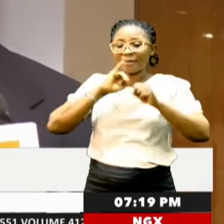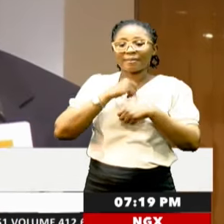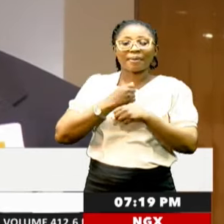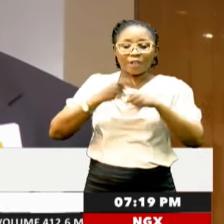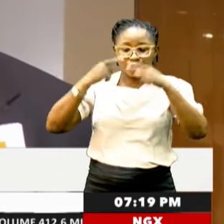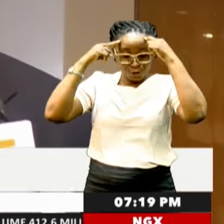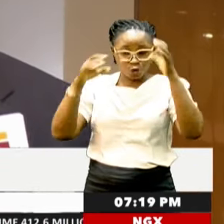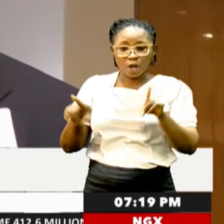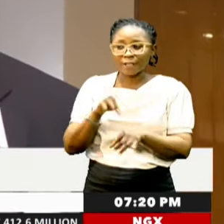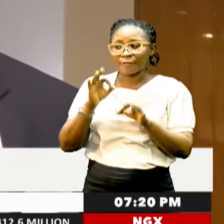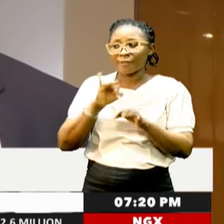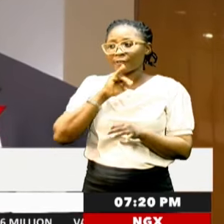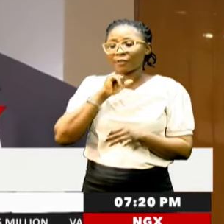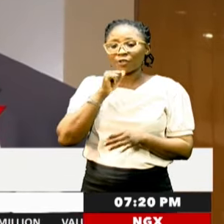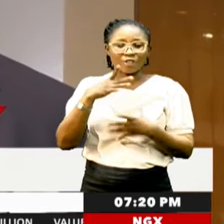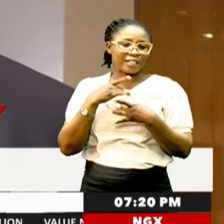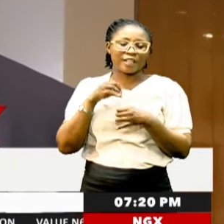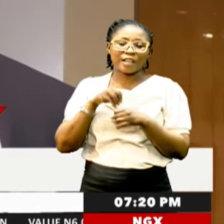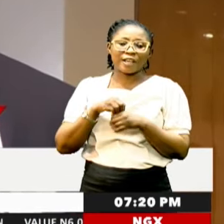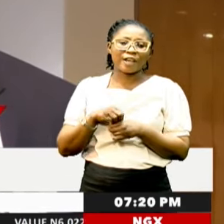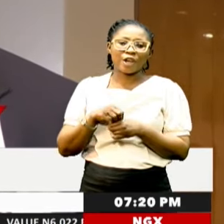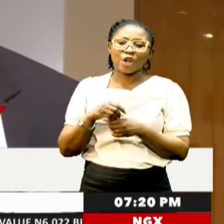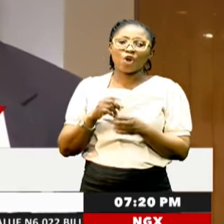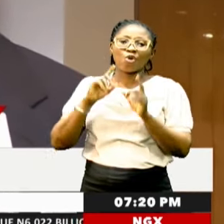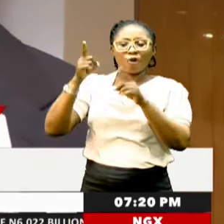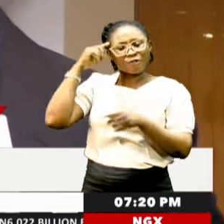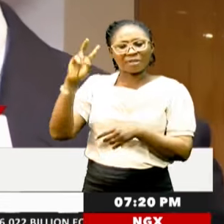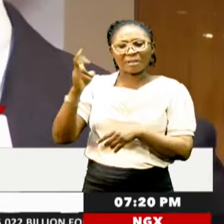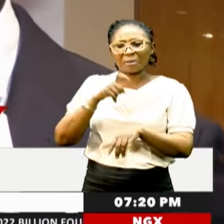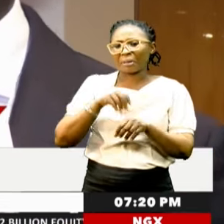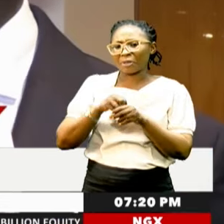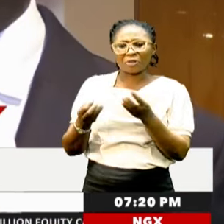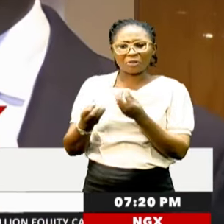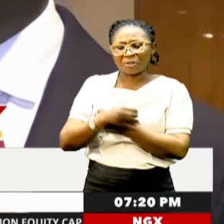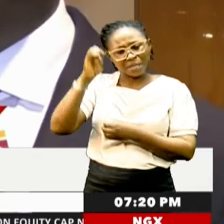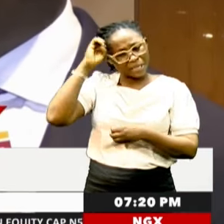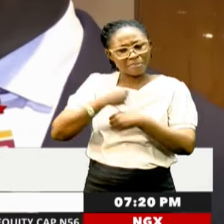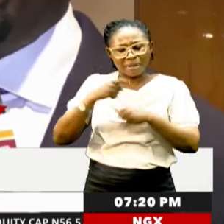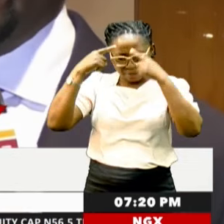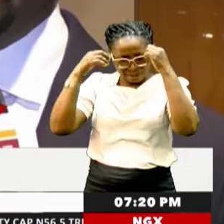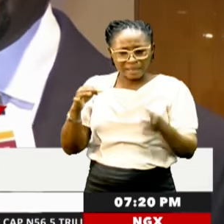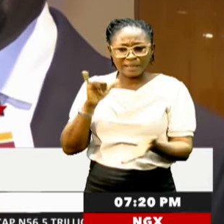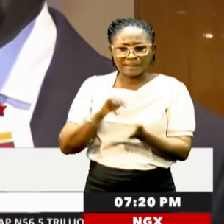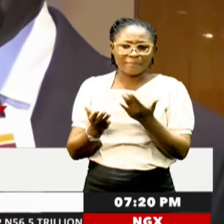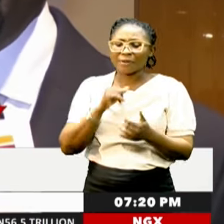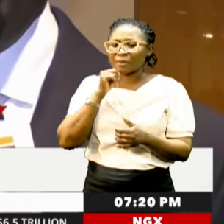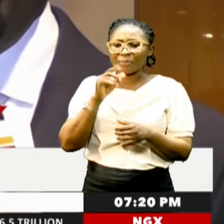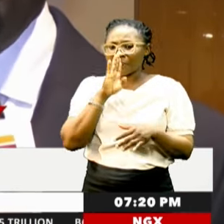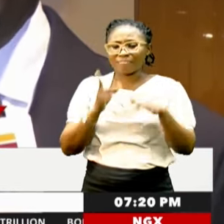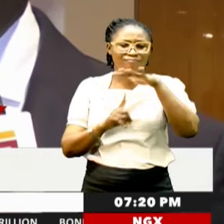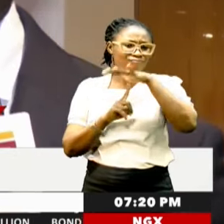decisions as if he's not really interested in running for a second time in office. He's making decisions that may not be popular this time.